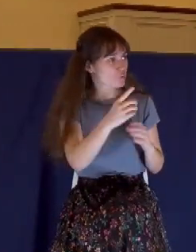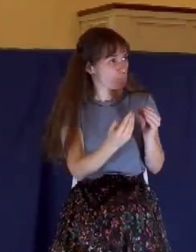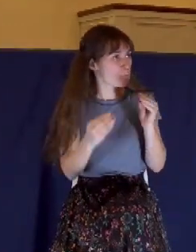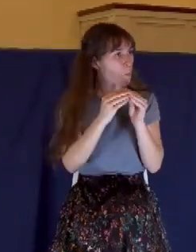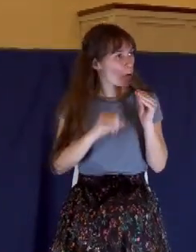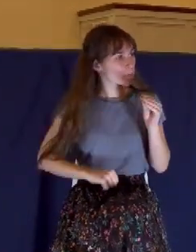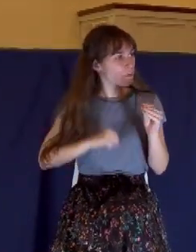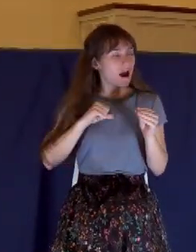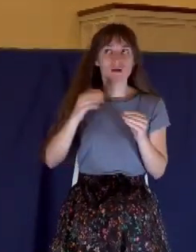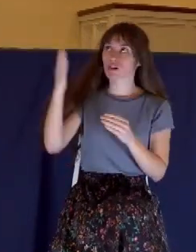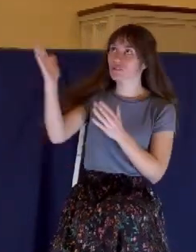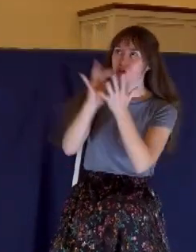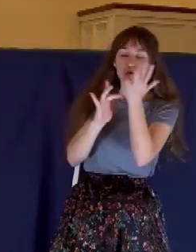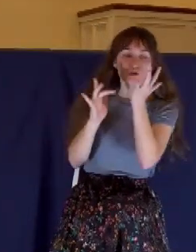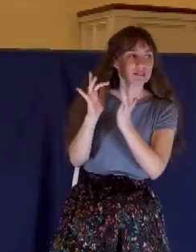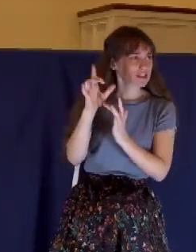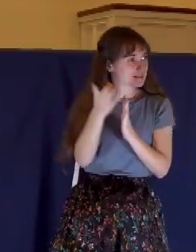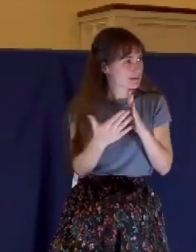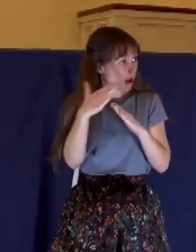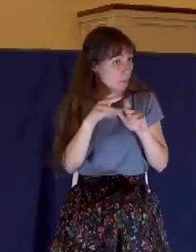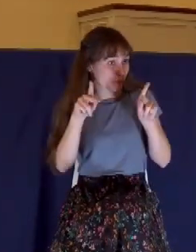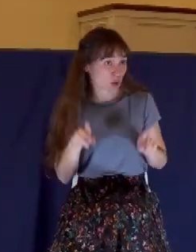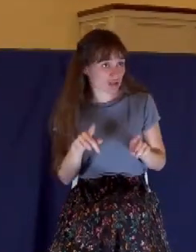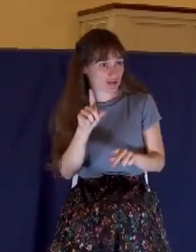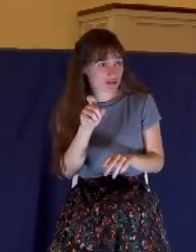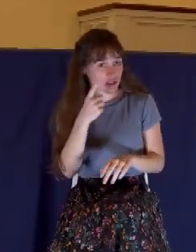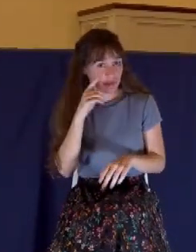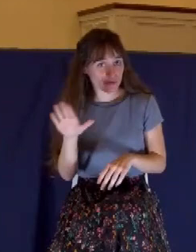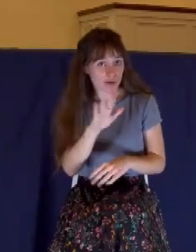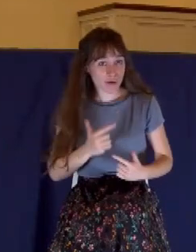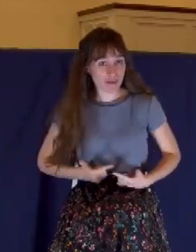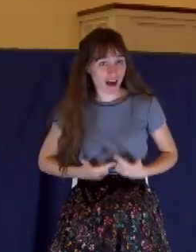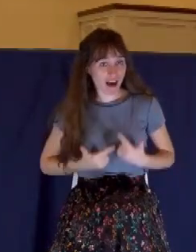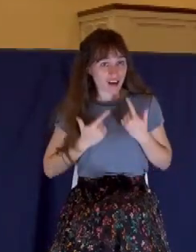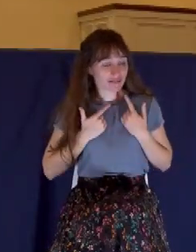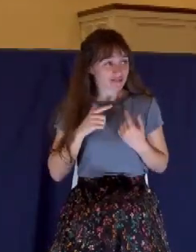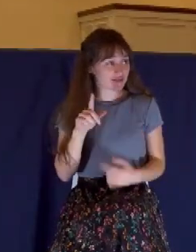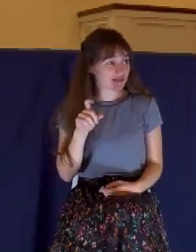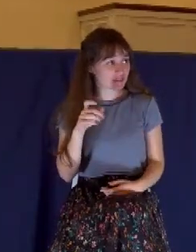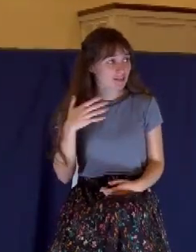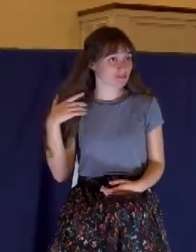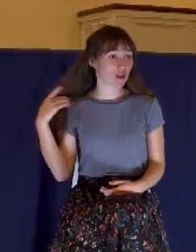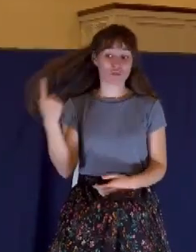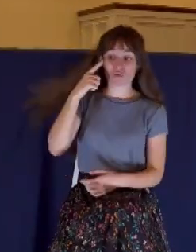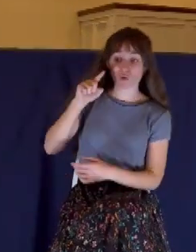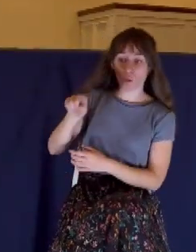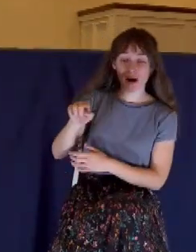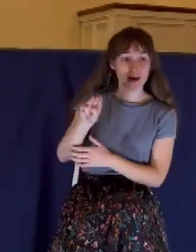the central person in your life? It was for Mary.